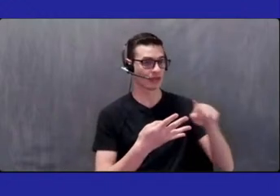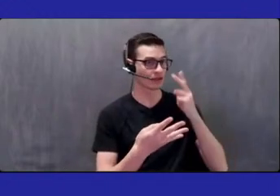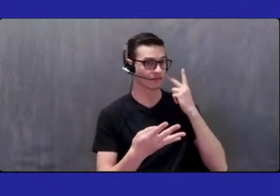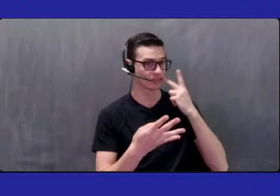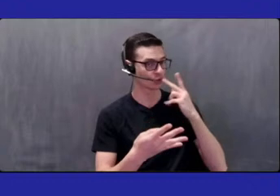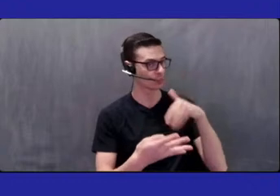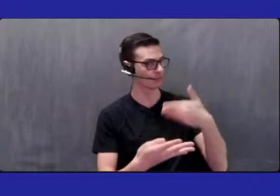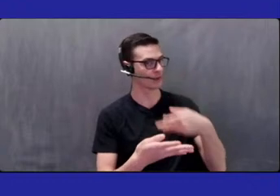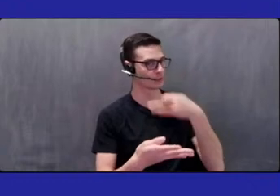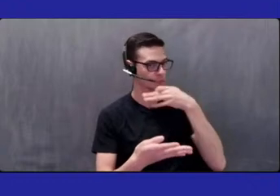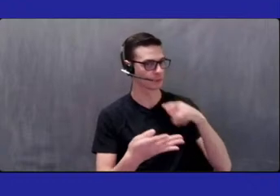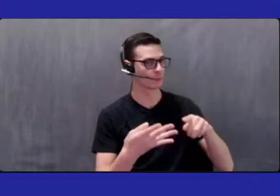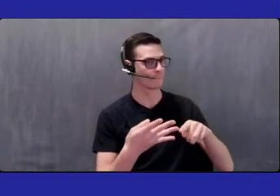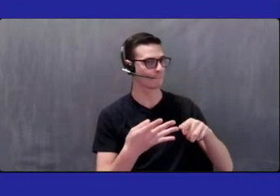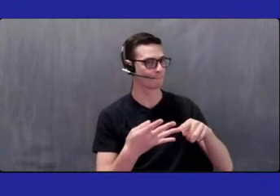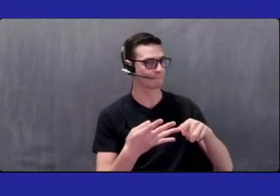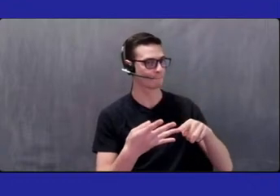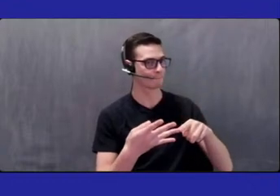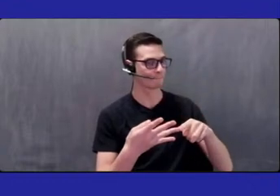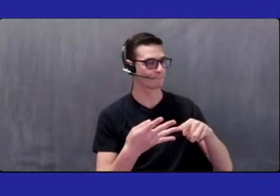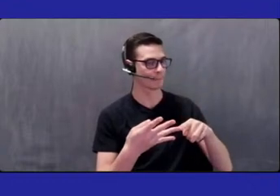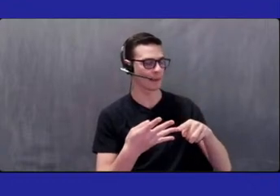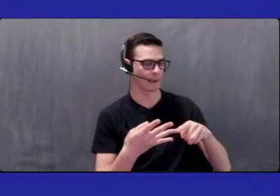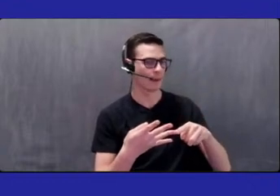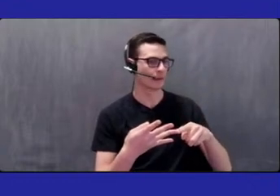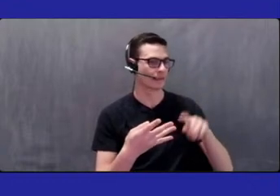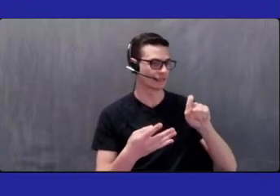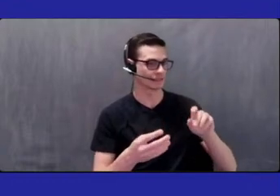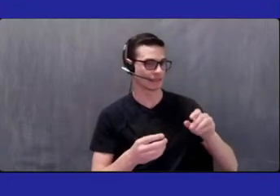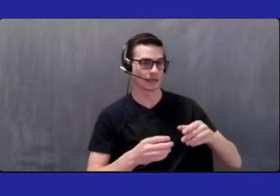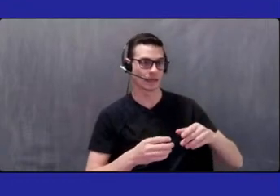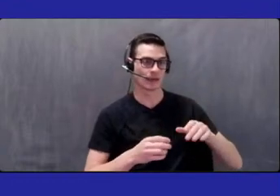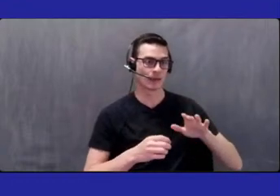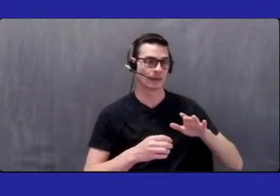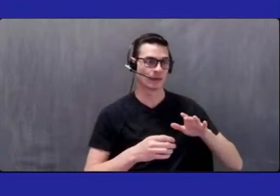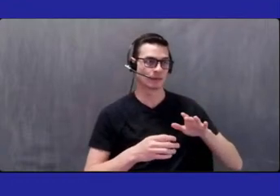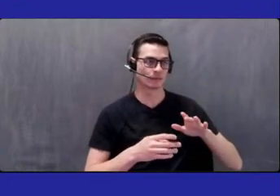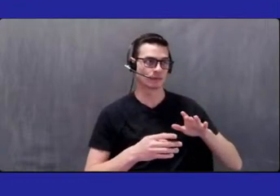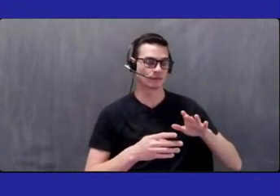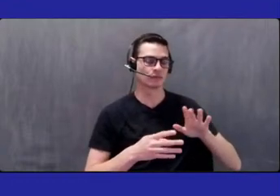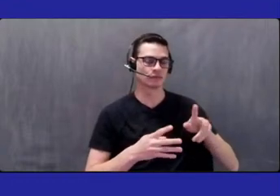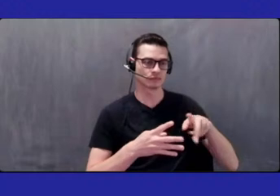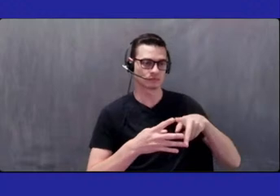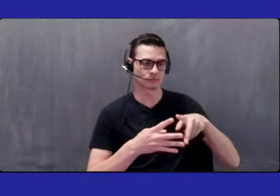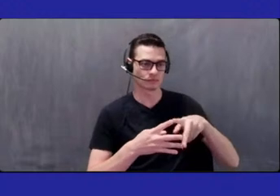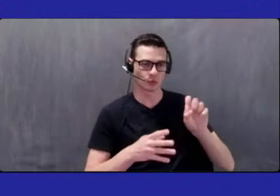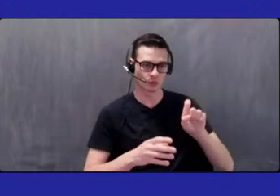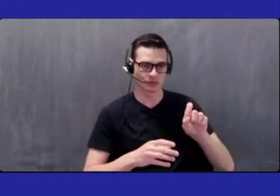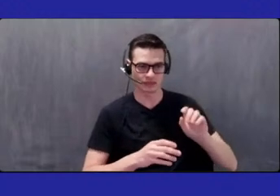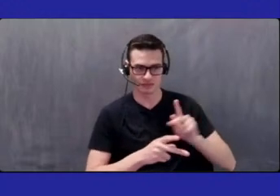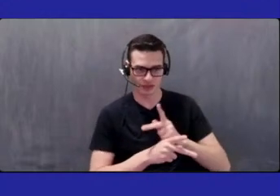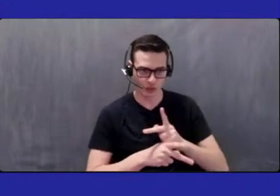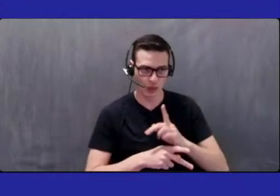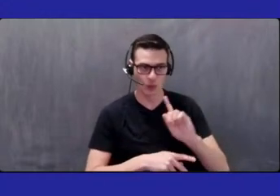shortly. And we are reallocating some space to make room for the new dental equipment that is currently coming in. Next slide.